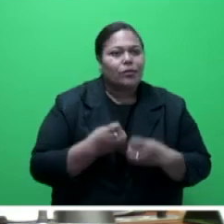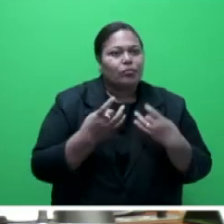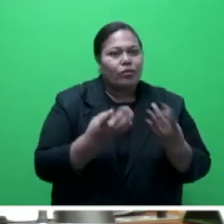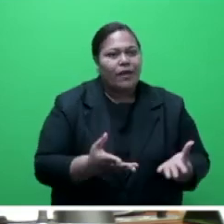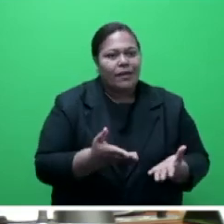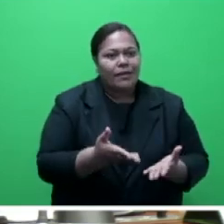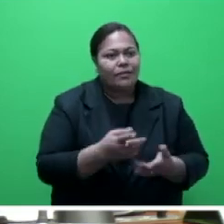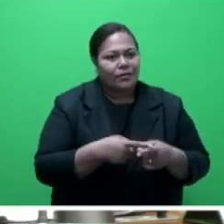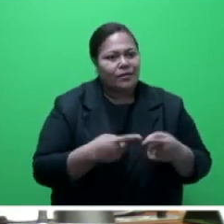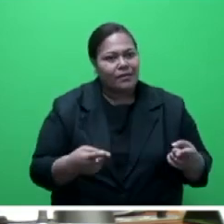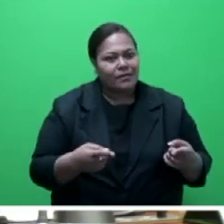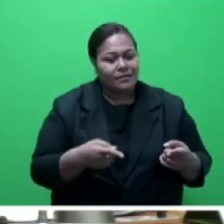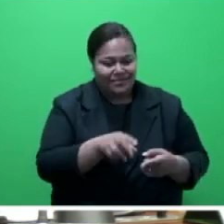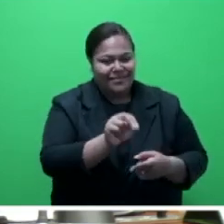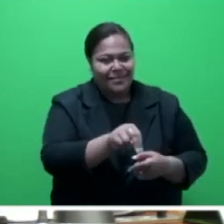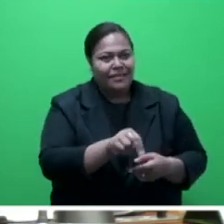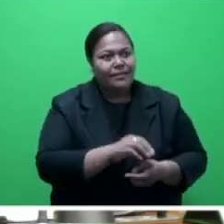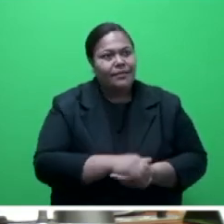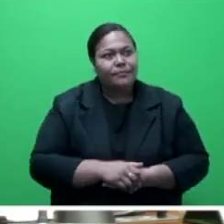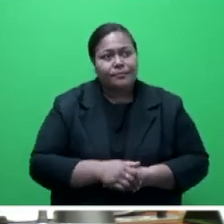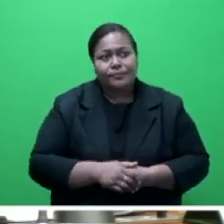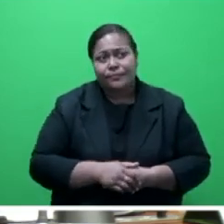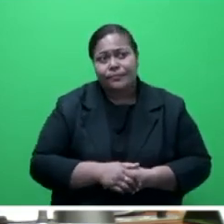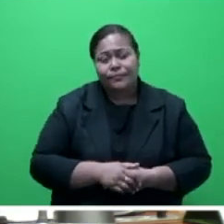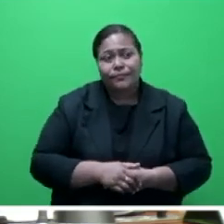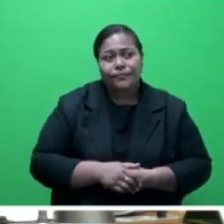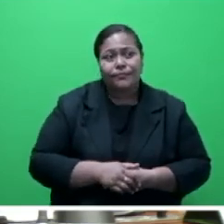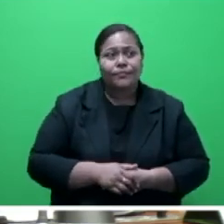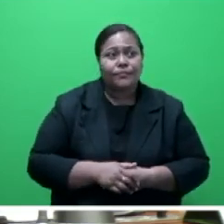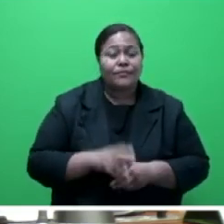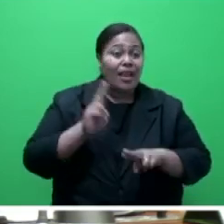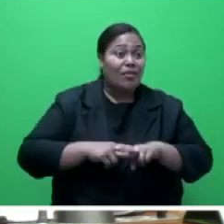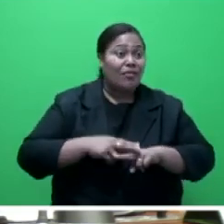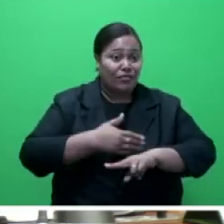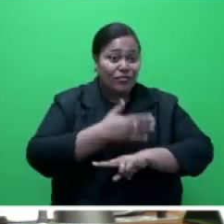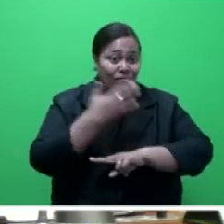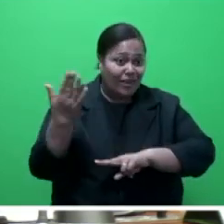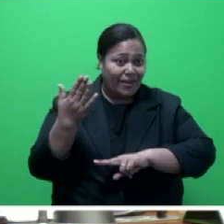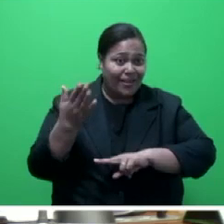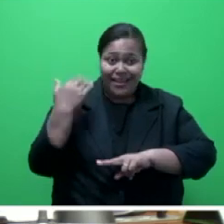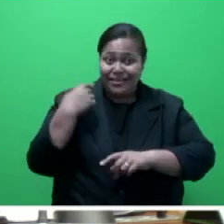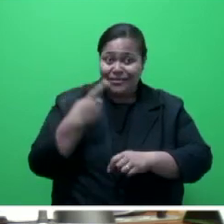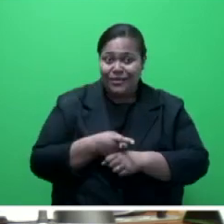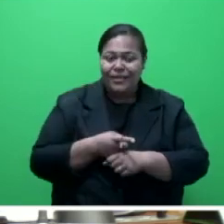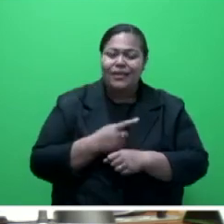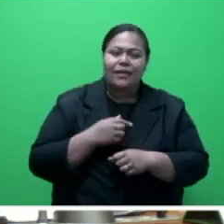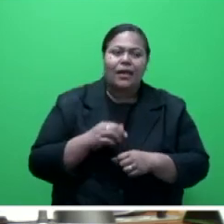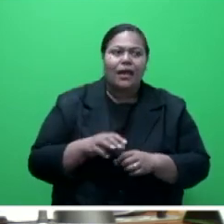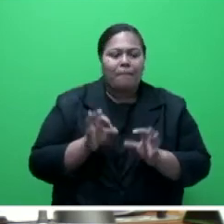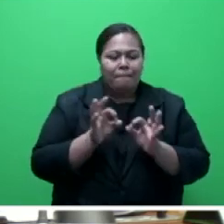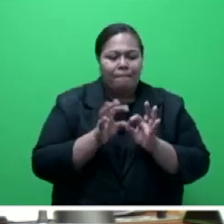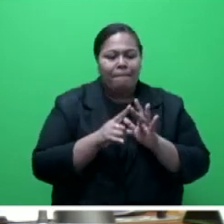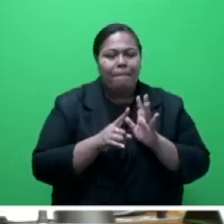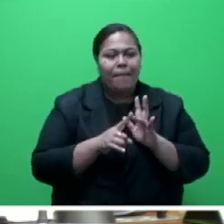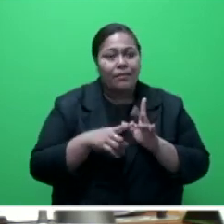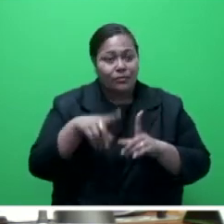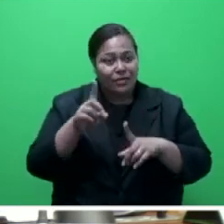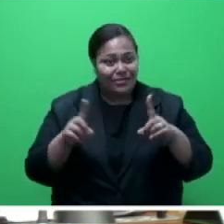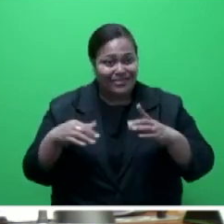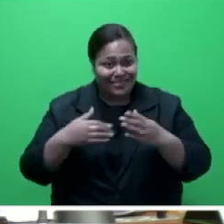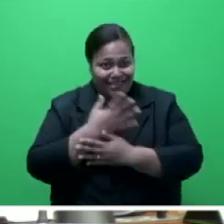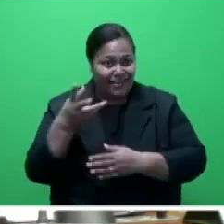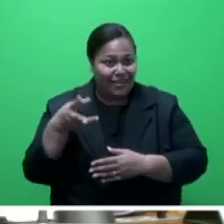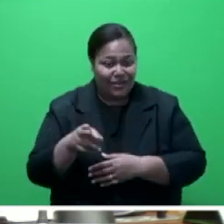also with my team on the next day, on Friday, the Day of International Biodiversity, on Voroburu Island, closer to the Great